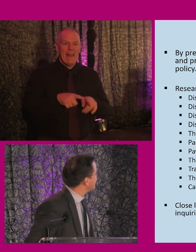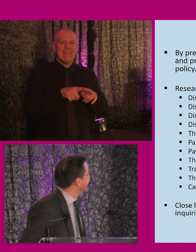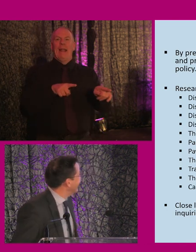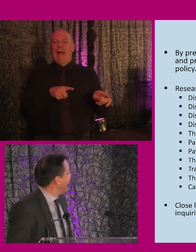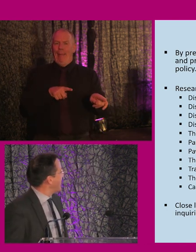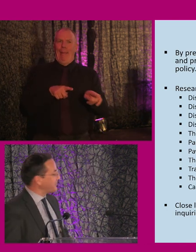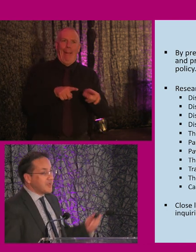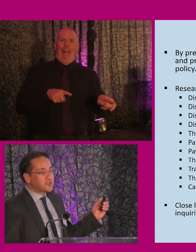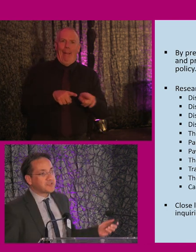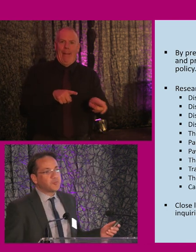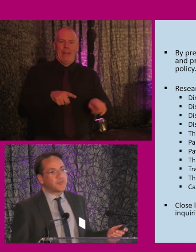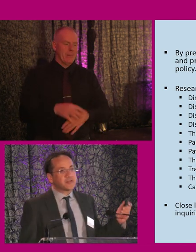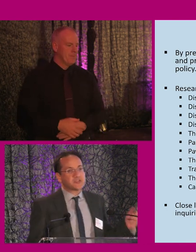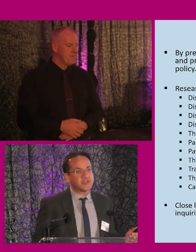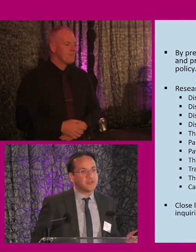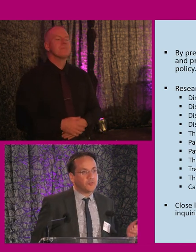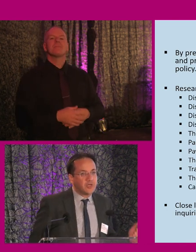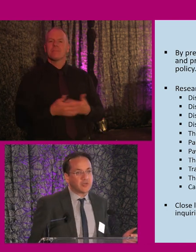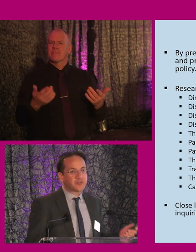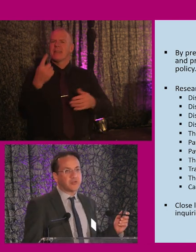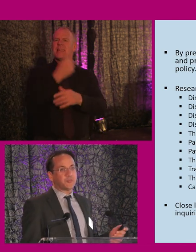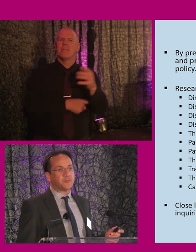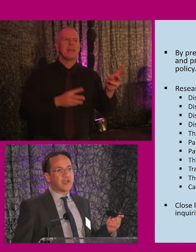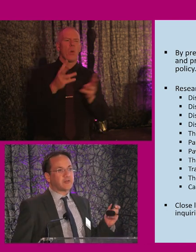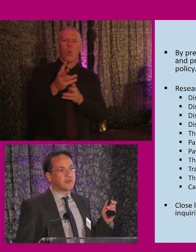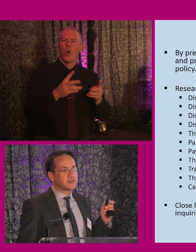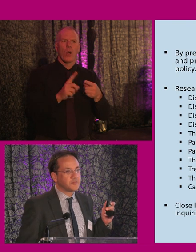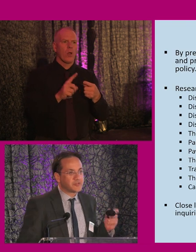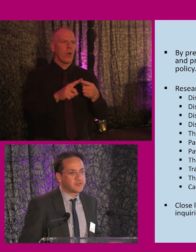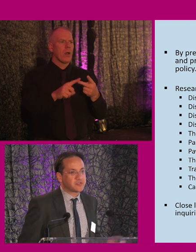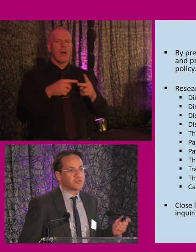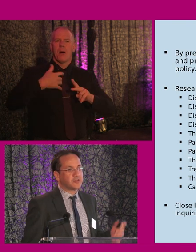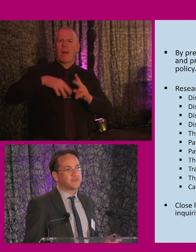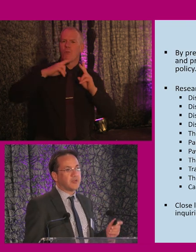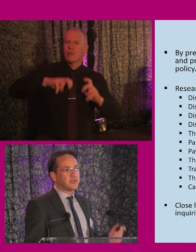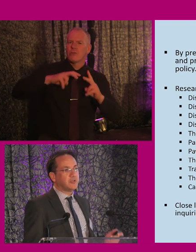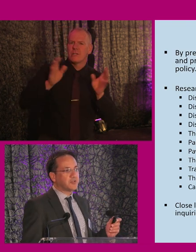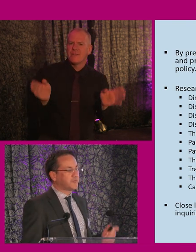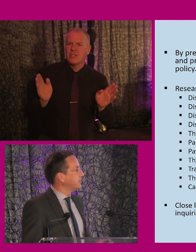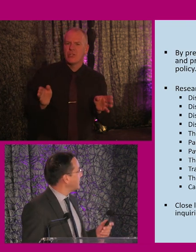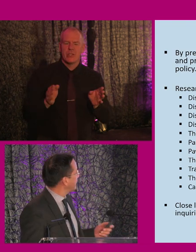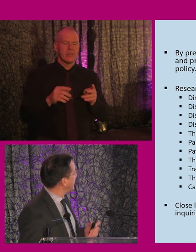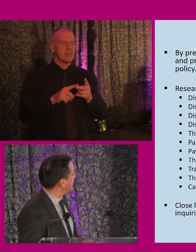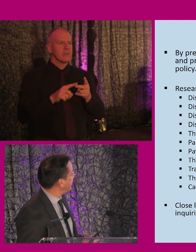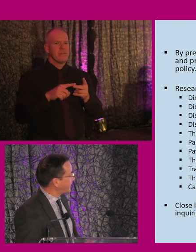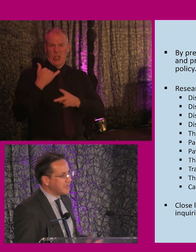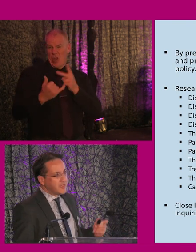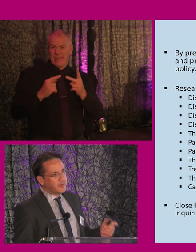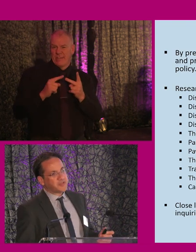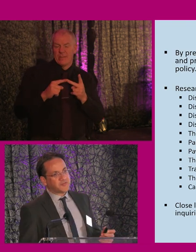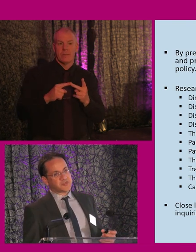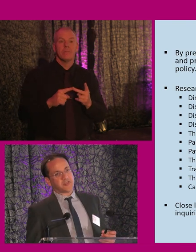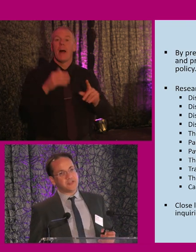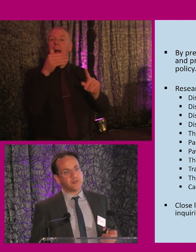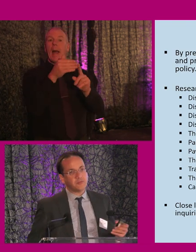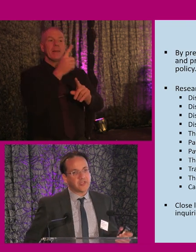reaction. Just a little bit about disability at work. So you've got a bit of background in terms of the research that I've done in this field over the years. So the